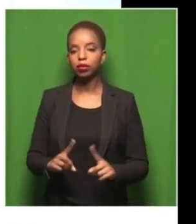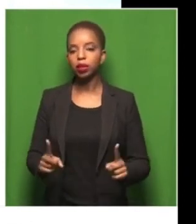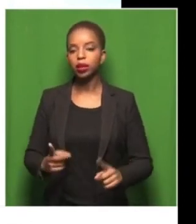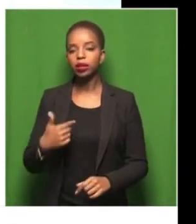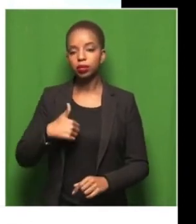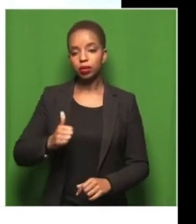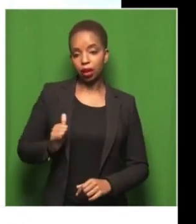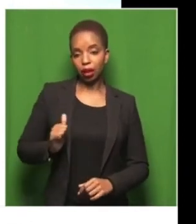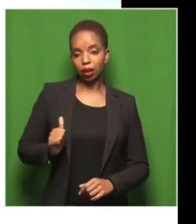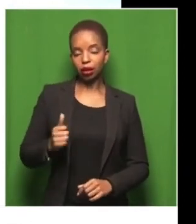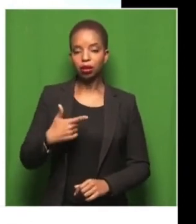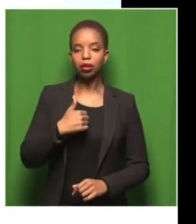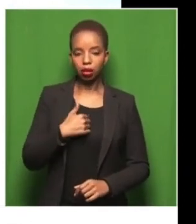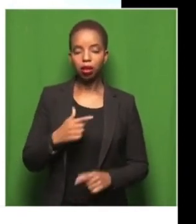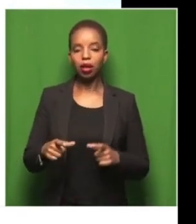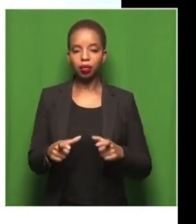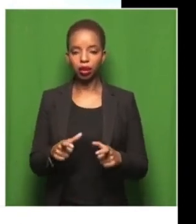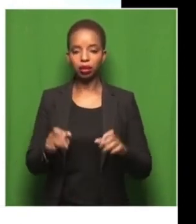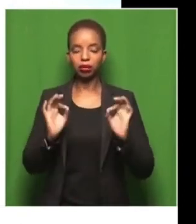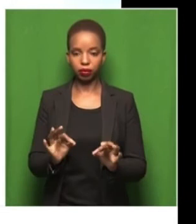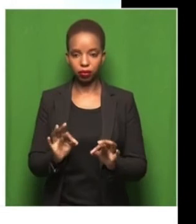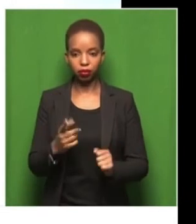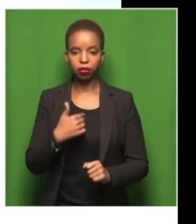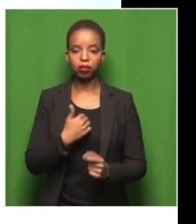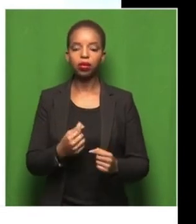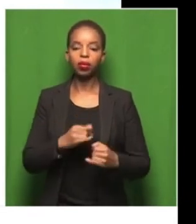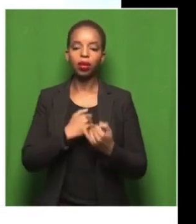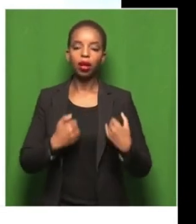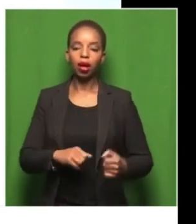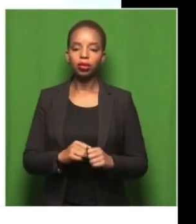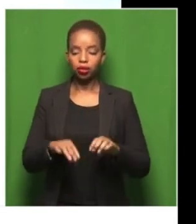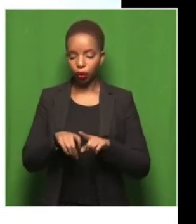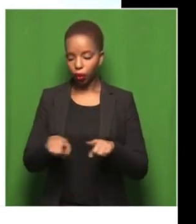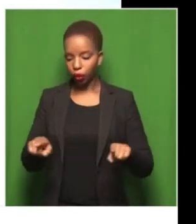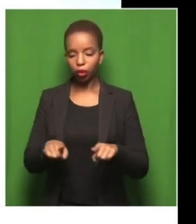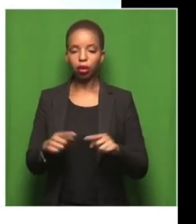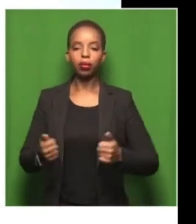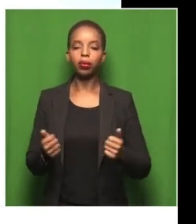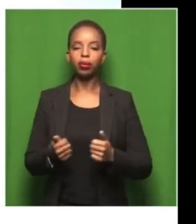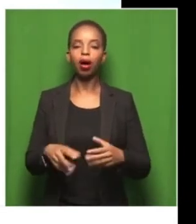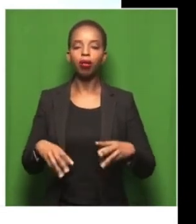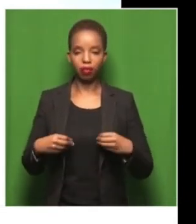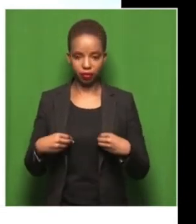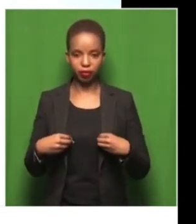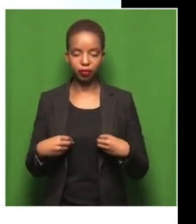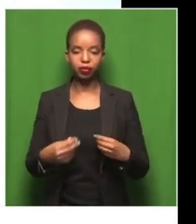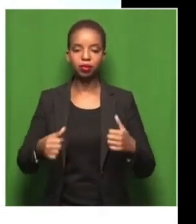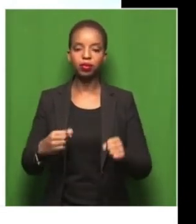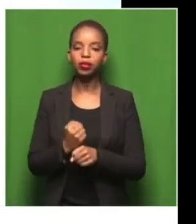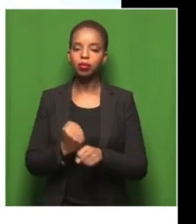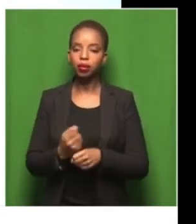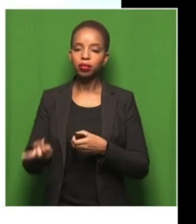sneak into people's little hearts and, yeah, people climbed on board.